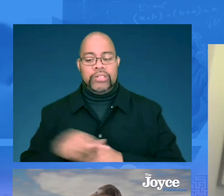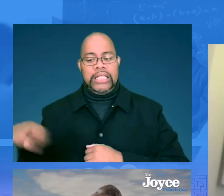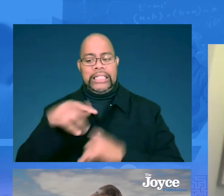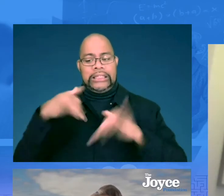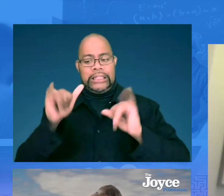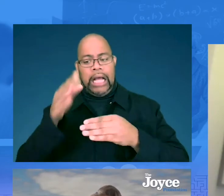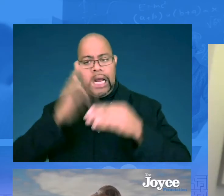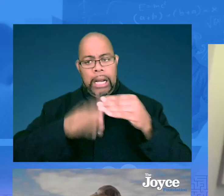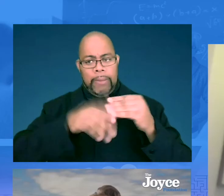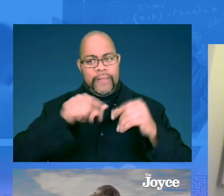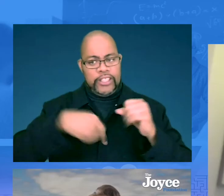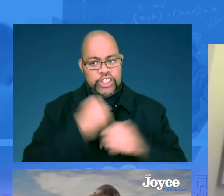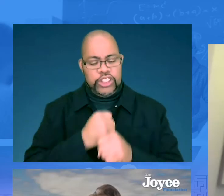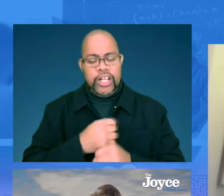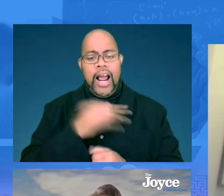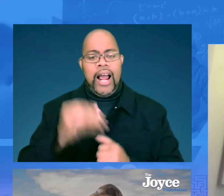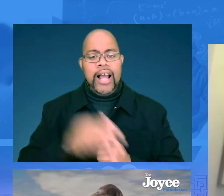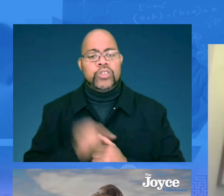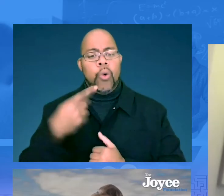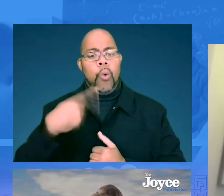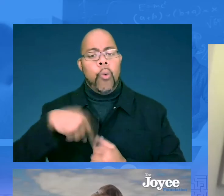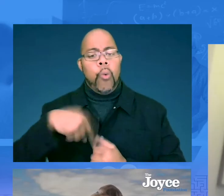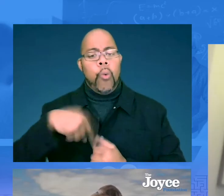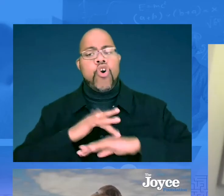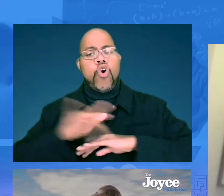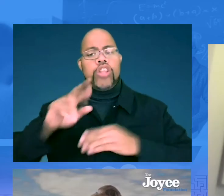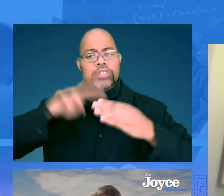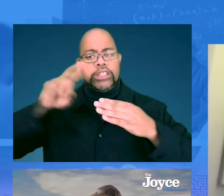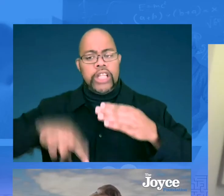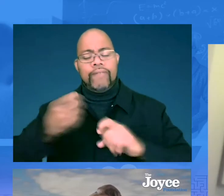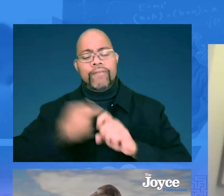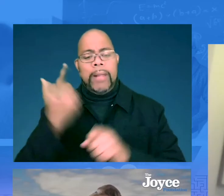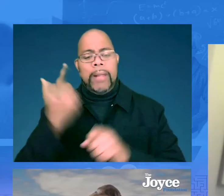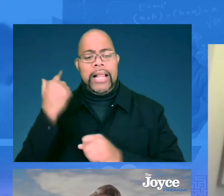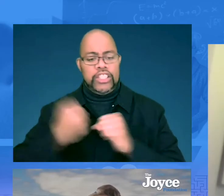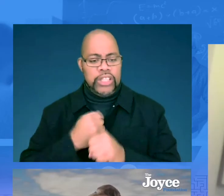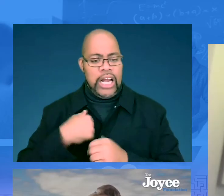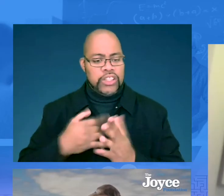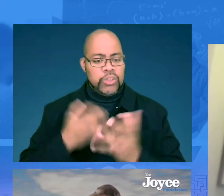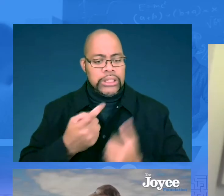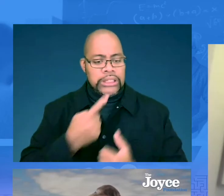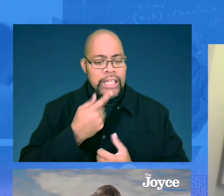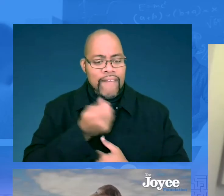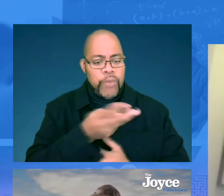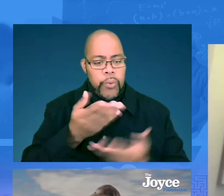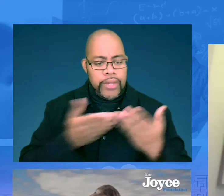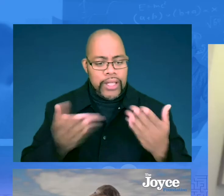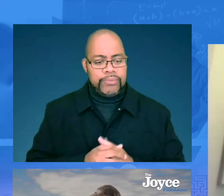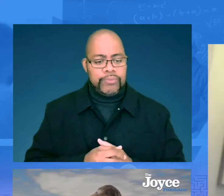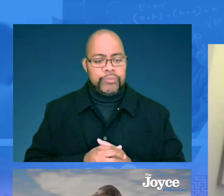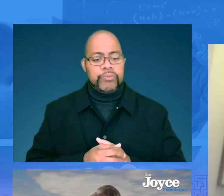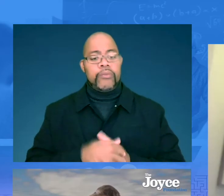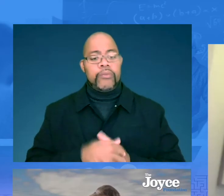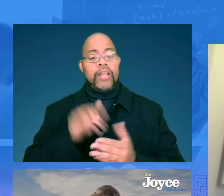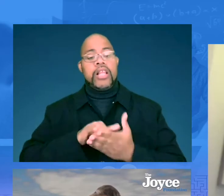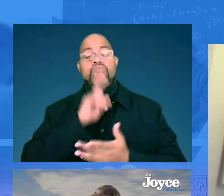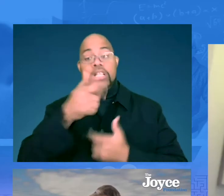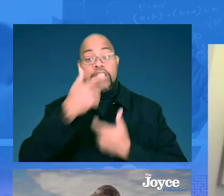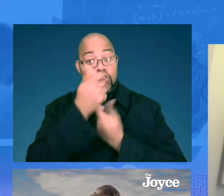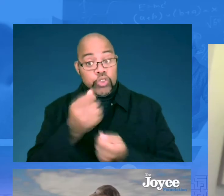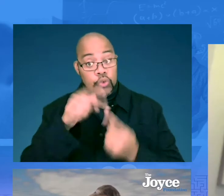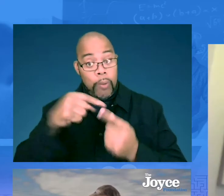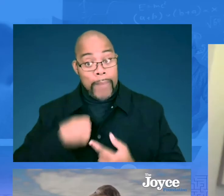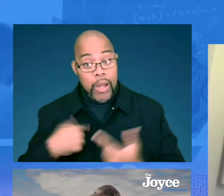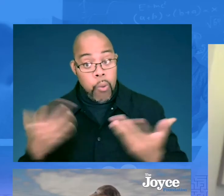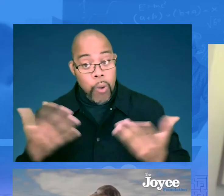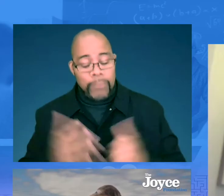doing the outside evaluation, and they're still completing this year. And so we have early results from last year. And I just want to say a couple of things,